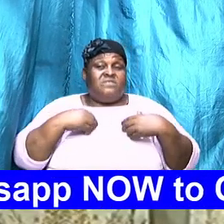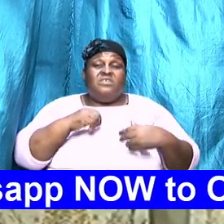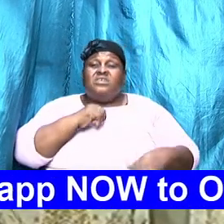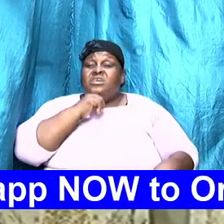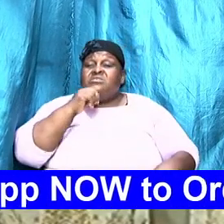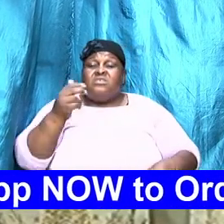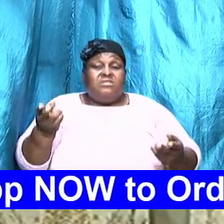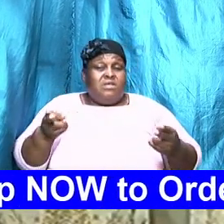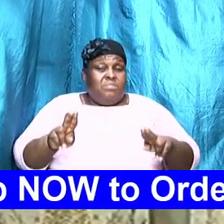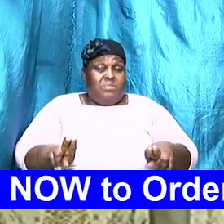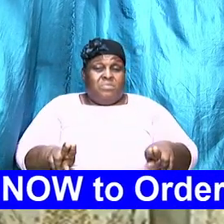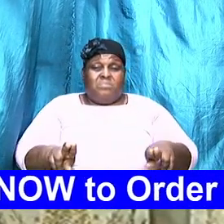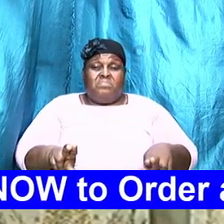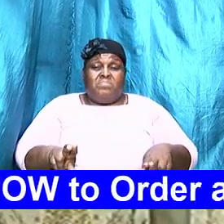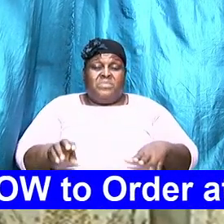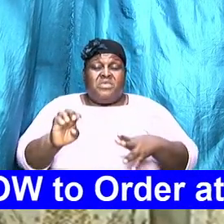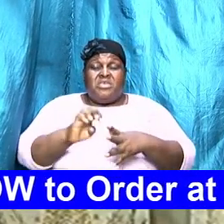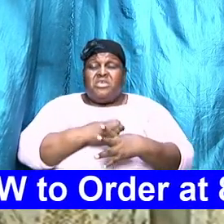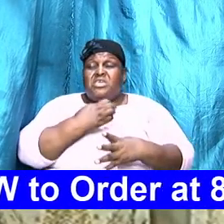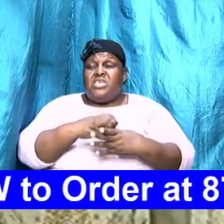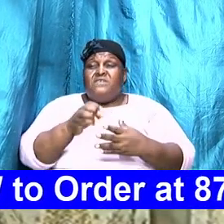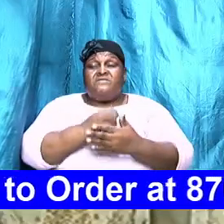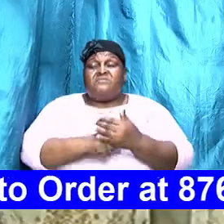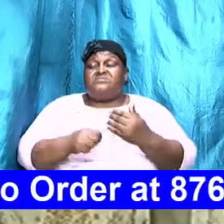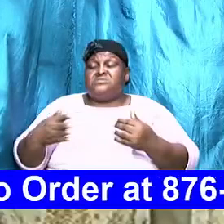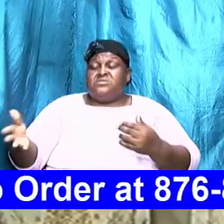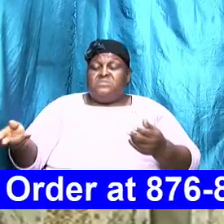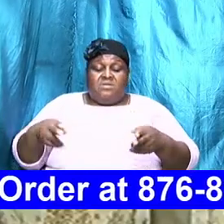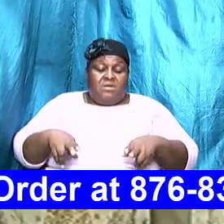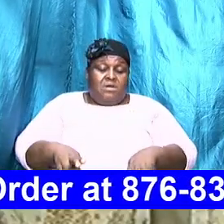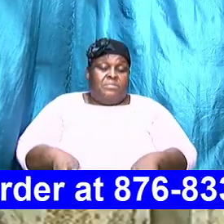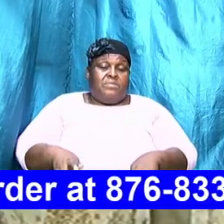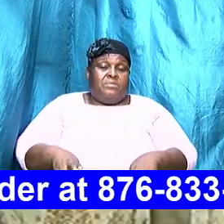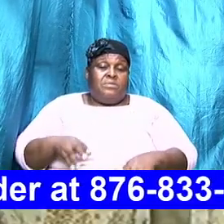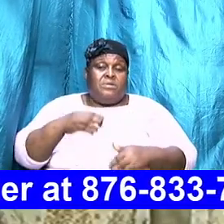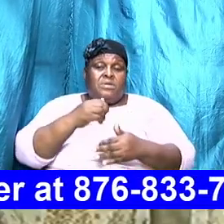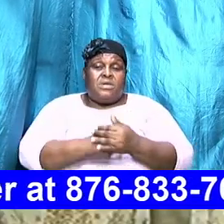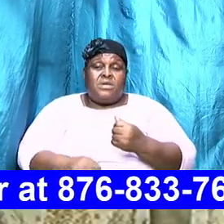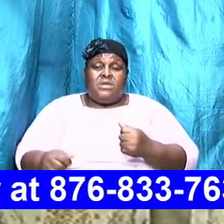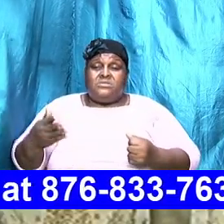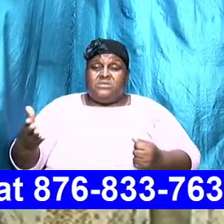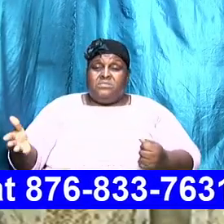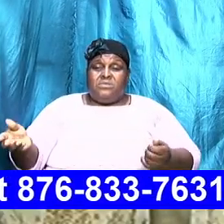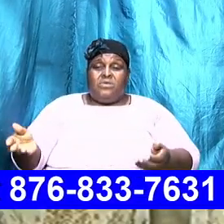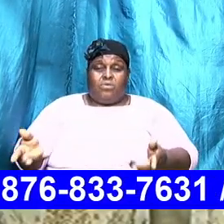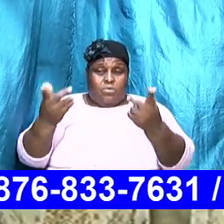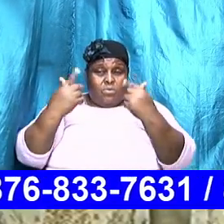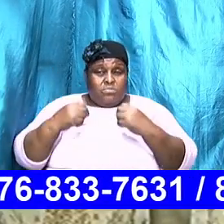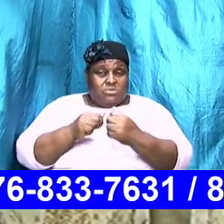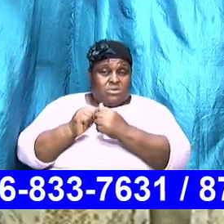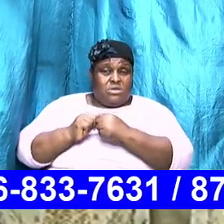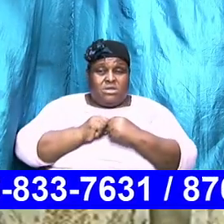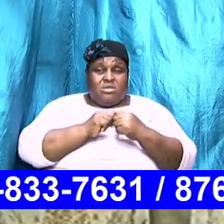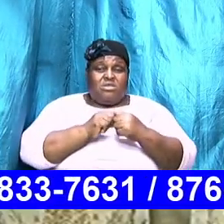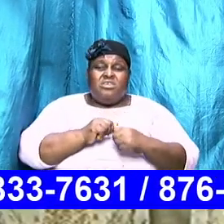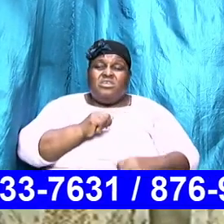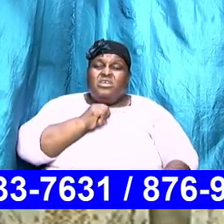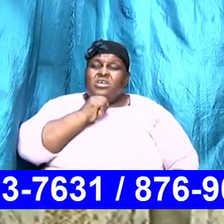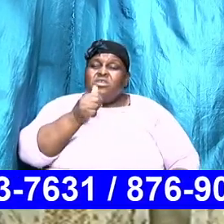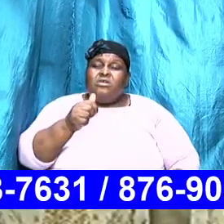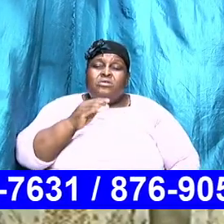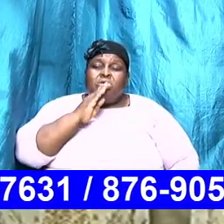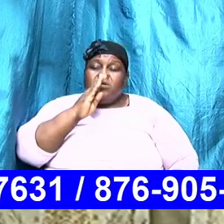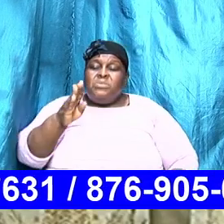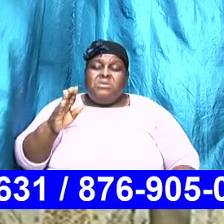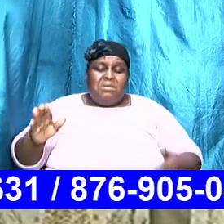and even if something happens and something comes together you're not going to be